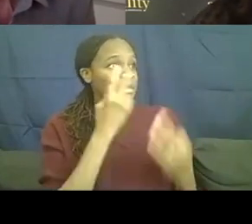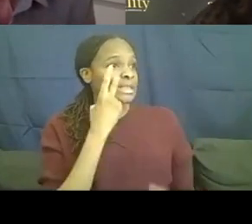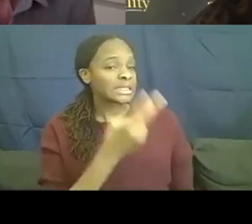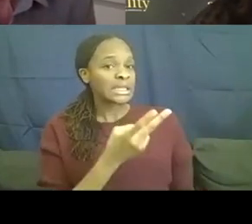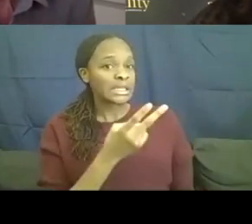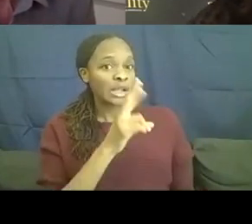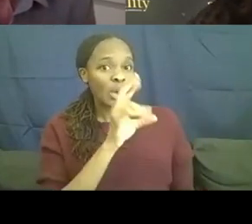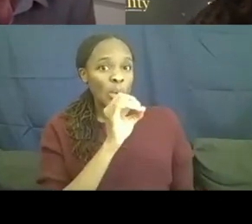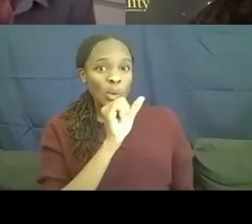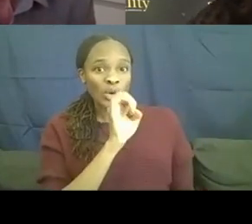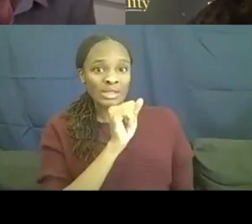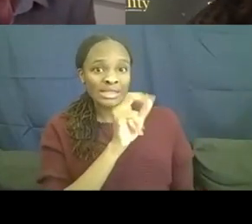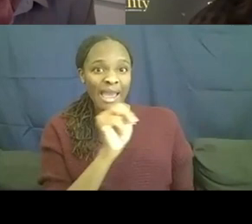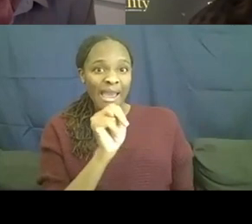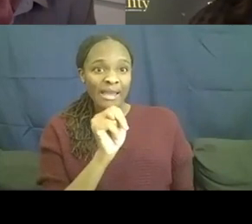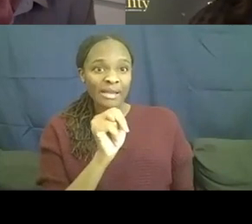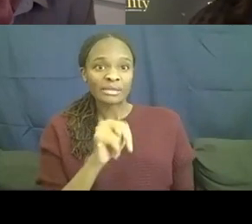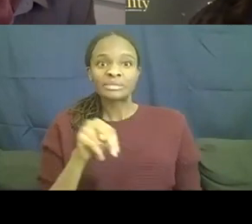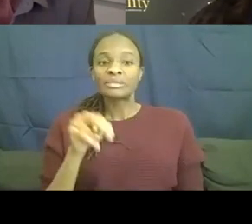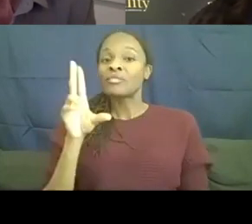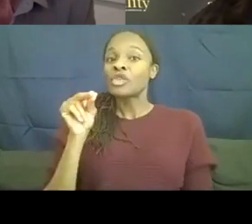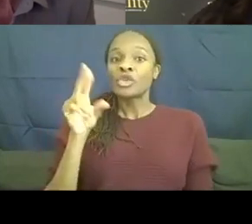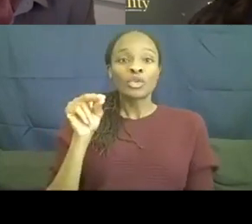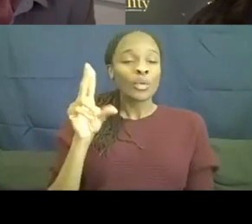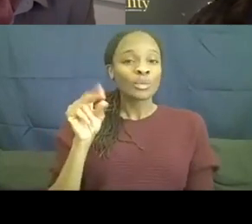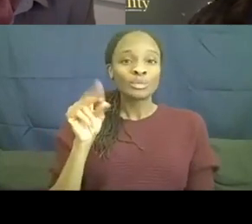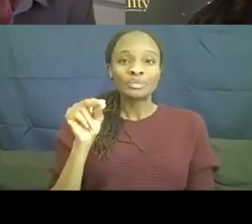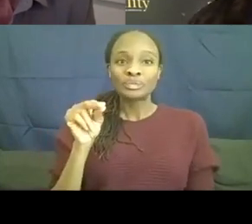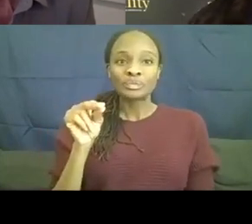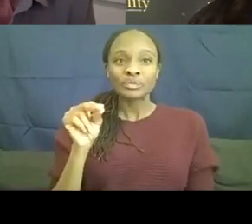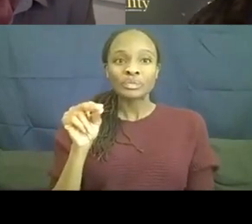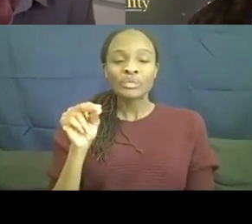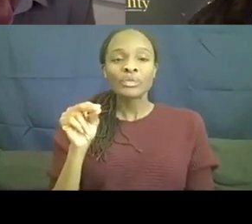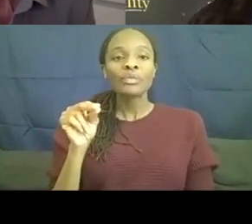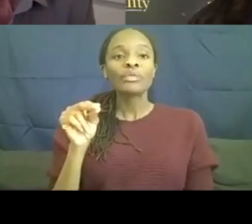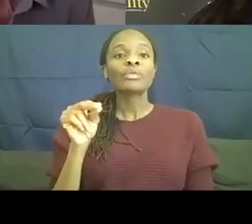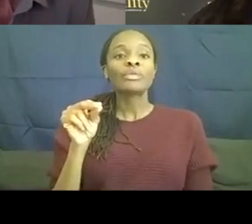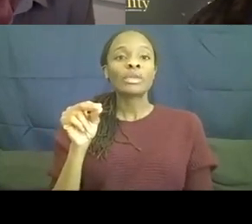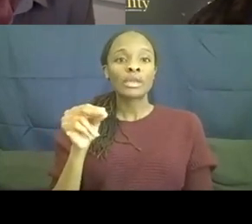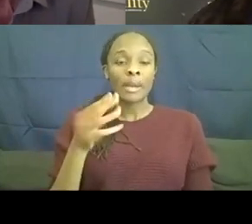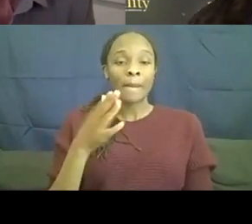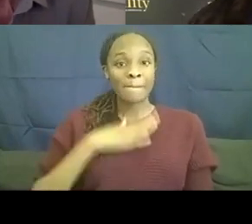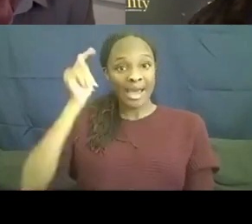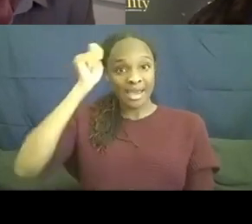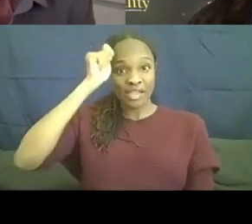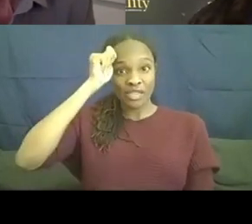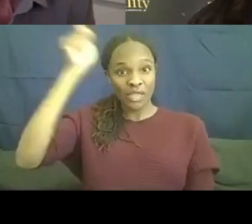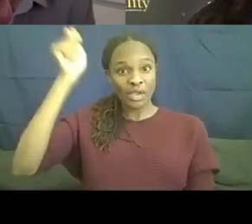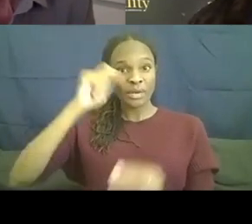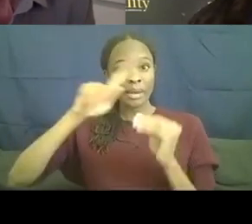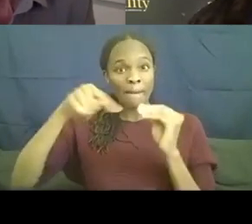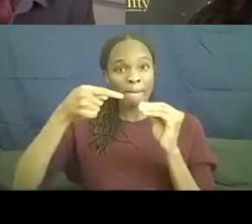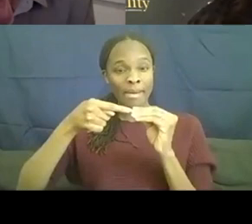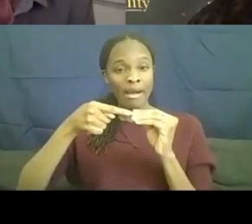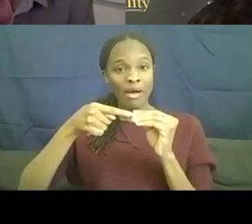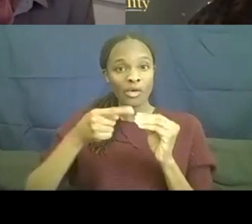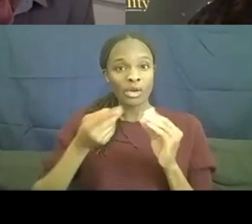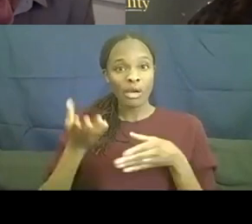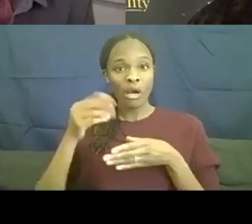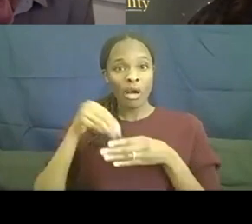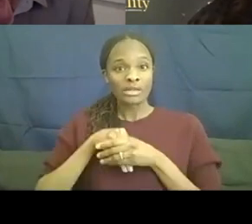Roseanne, that question is to you. No, I didn't. The thing, I have, my theory about autism is to have,